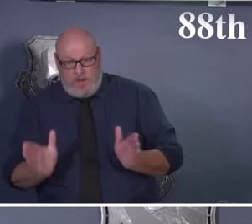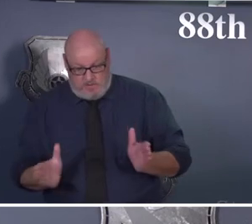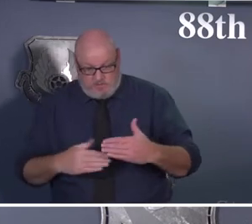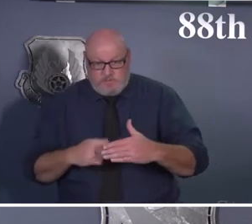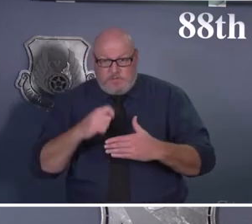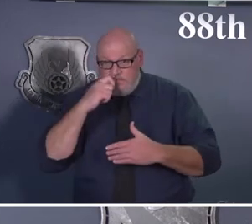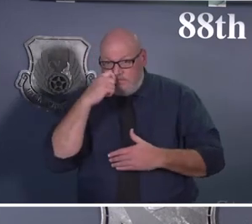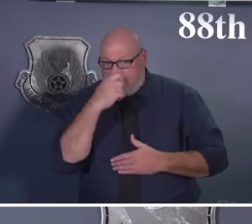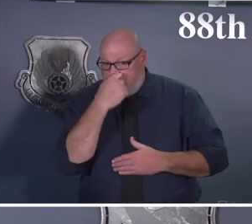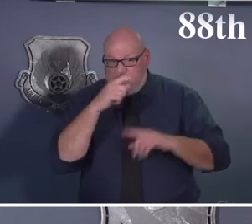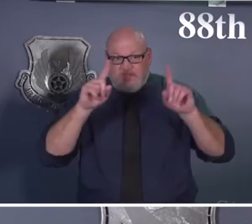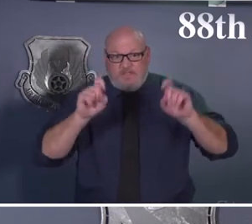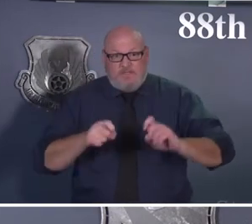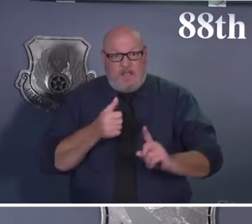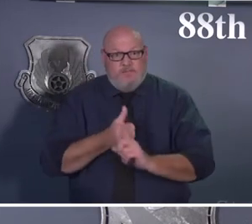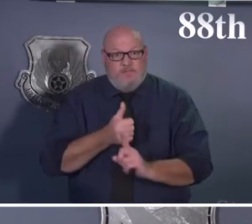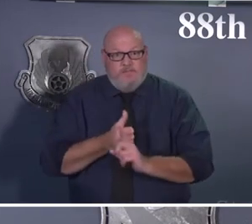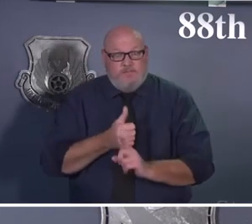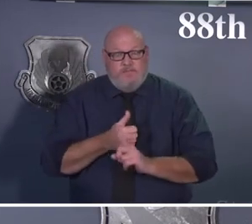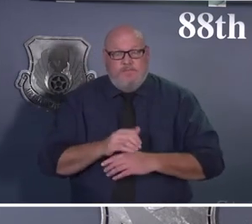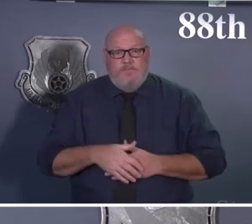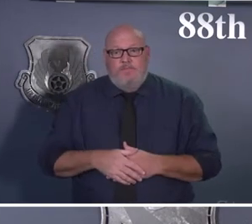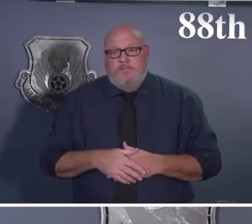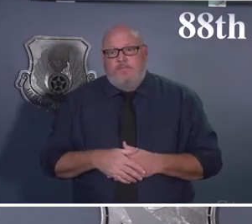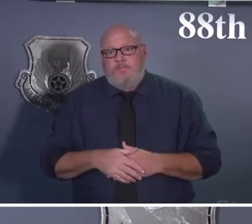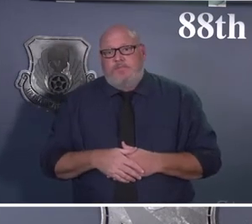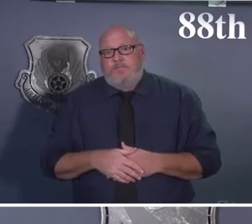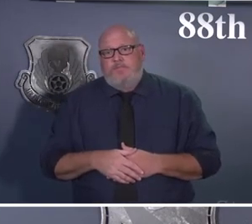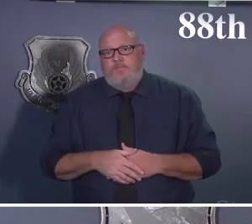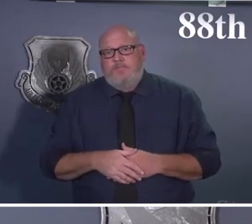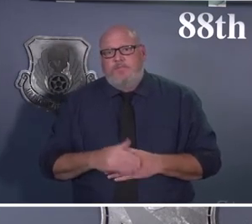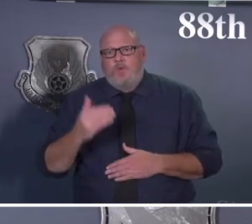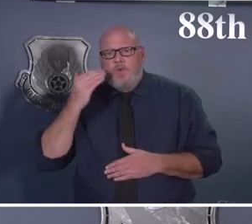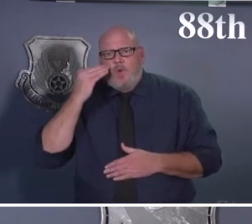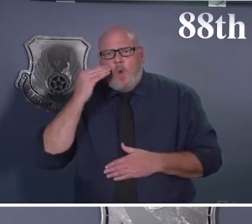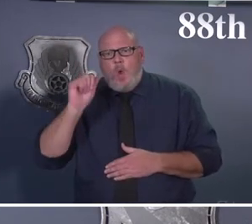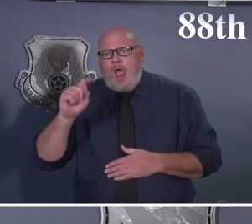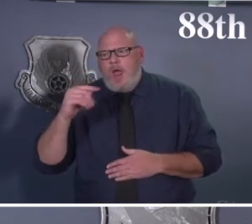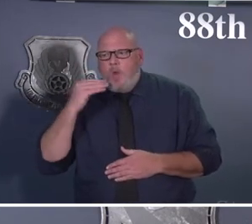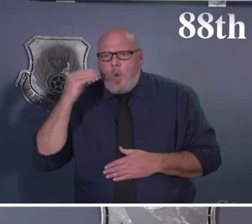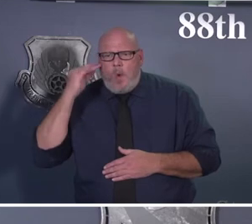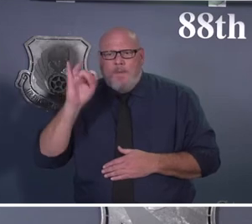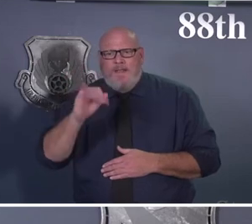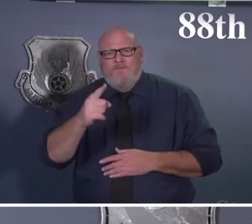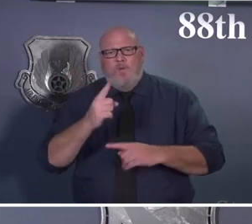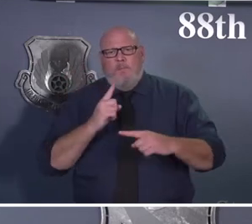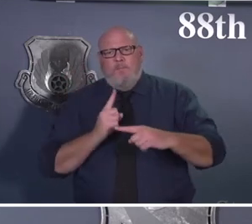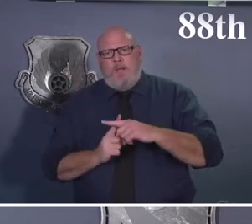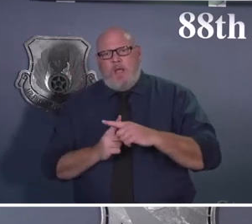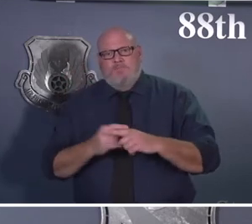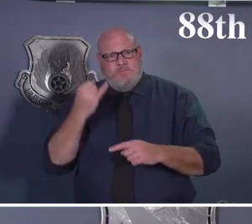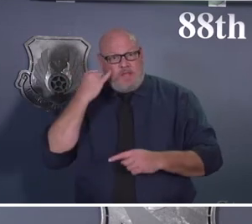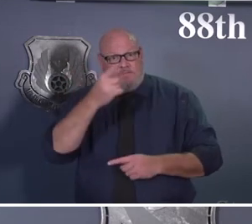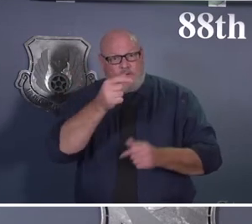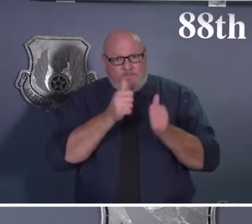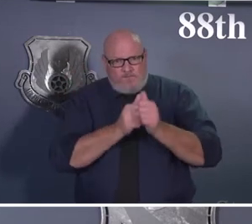COVID illness. Those folks who are using the home test kits, and they're using them correctly per the manufacturer's guidance,